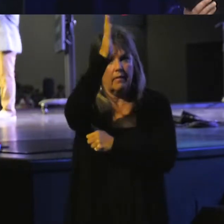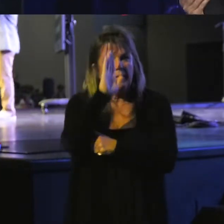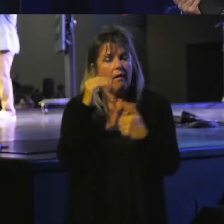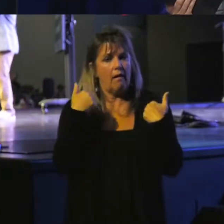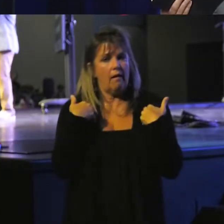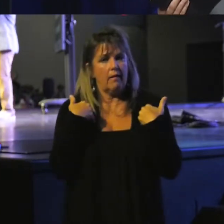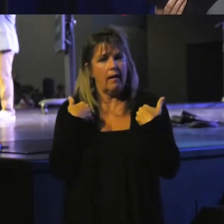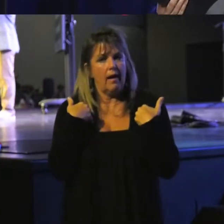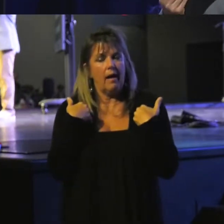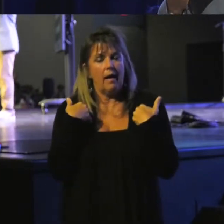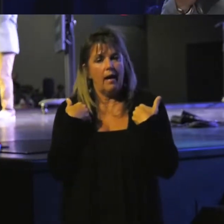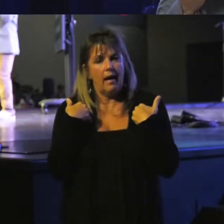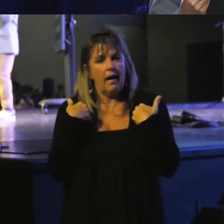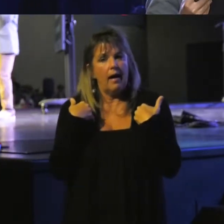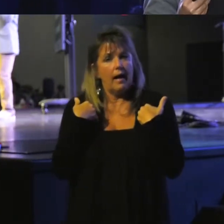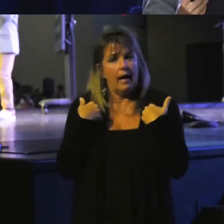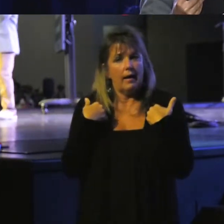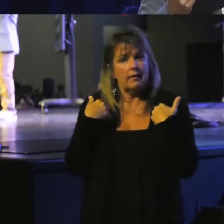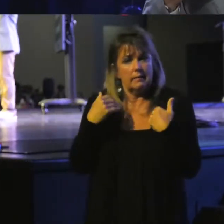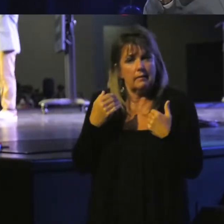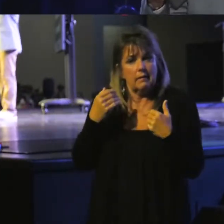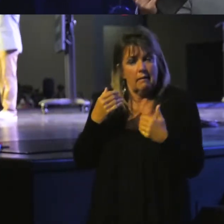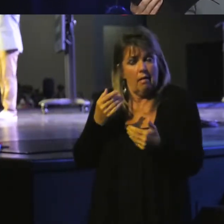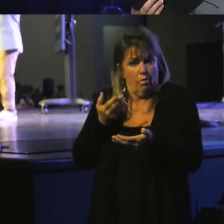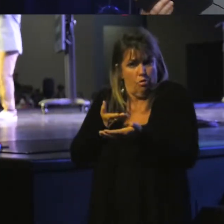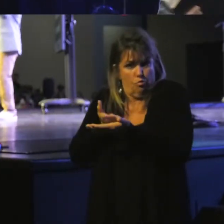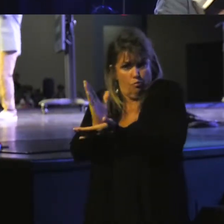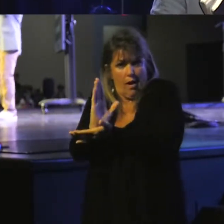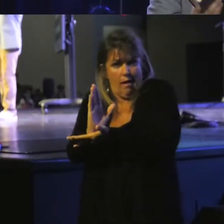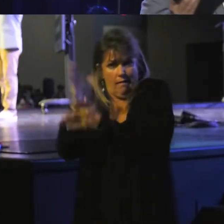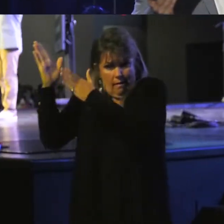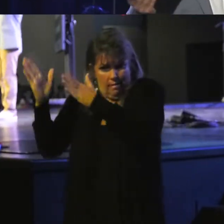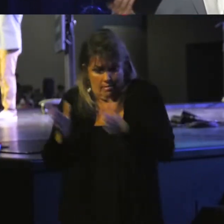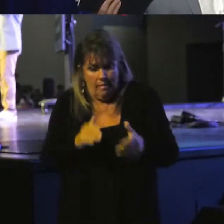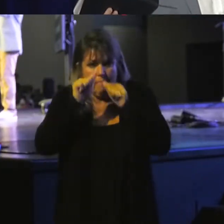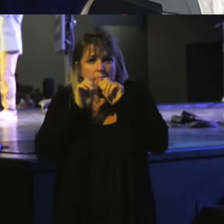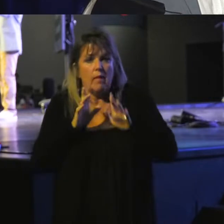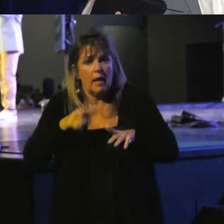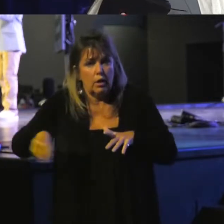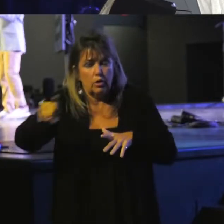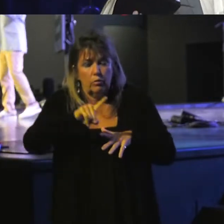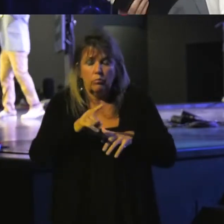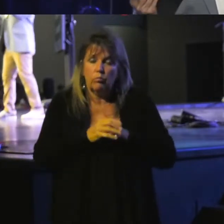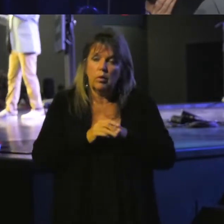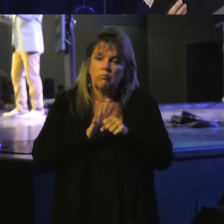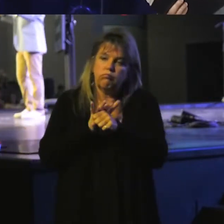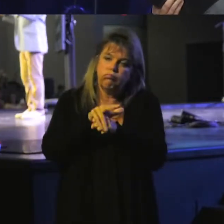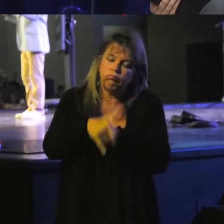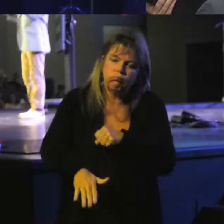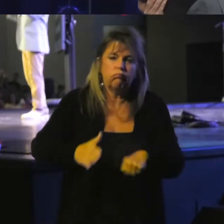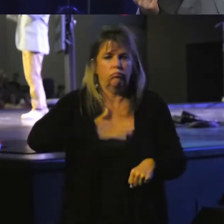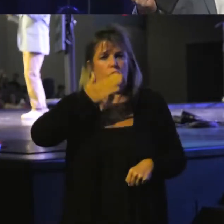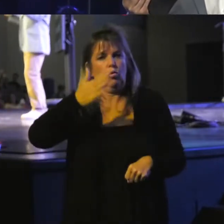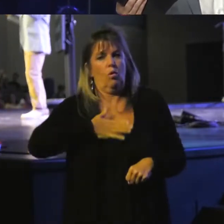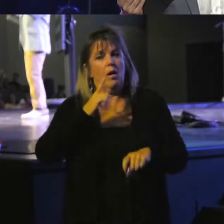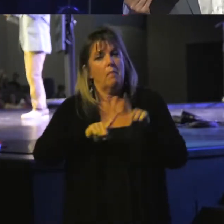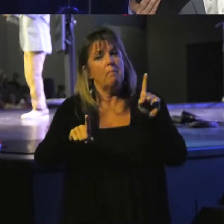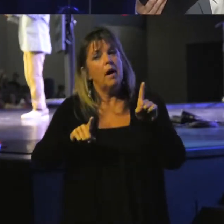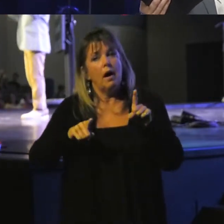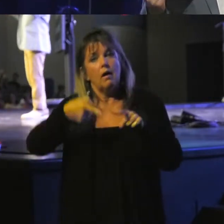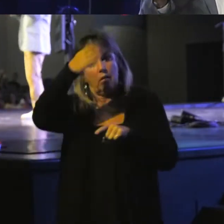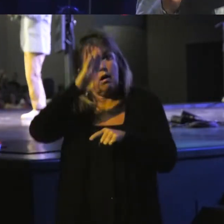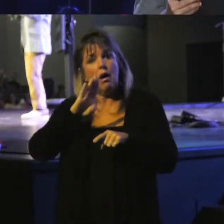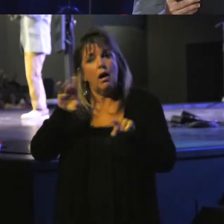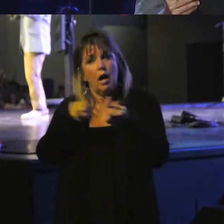has the right and the plan to bless you with immense joy, but he also will and